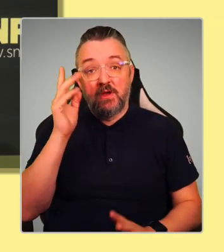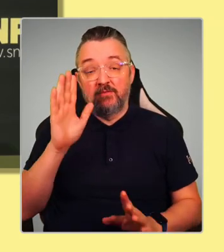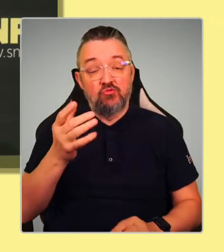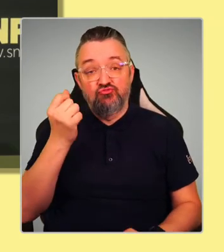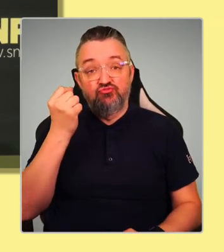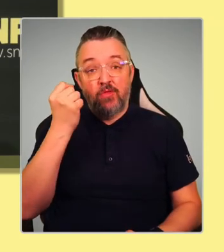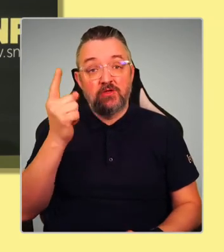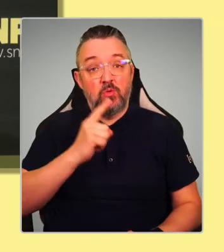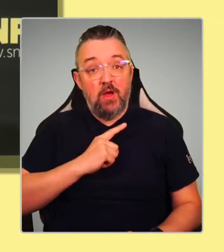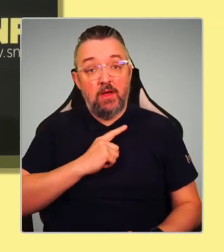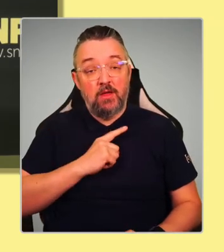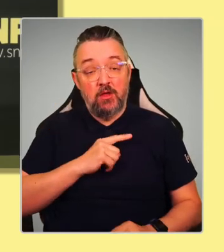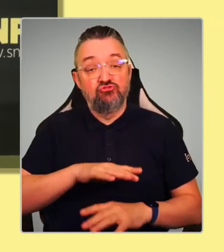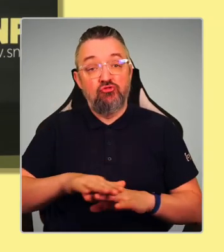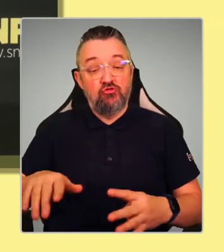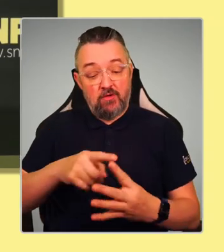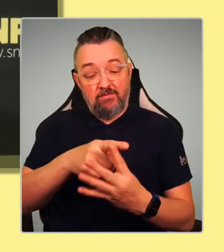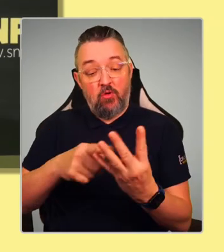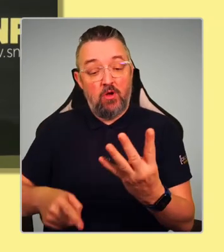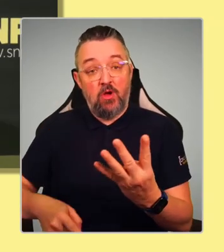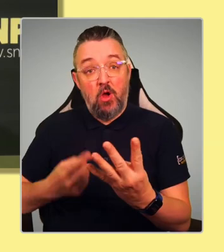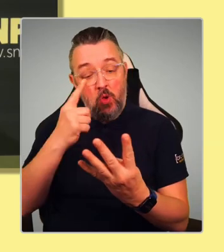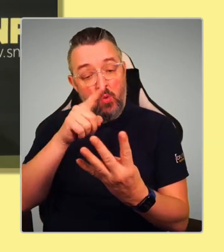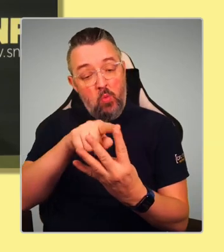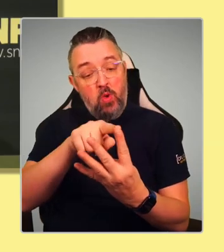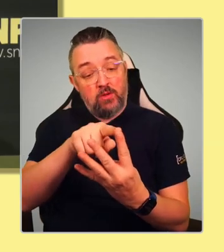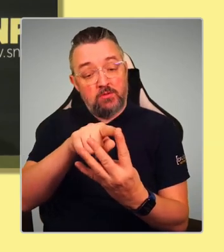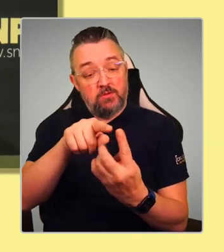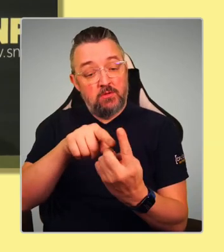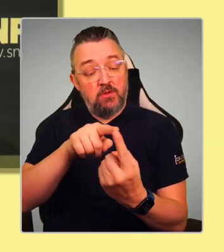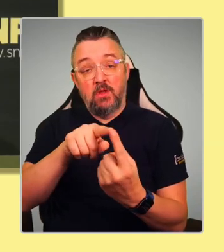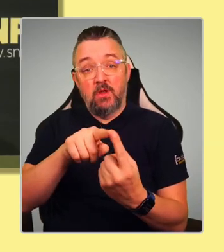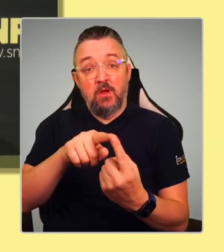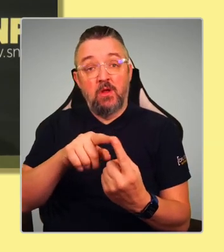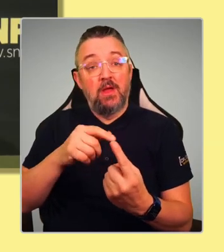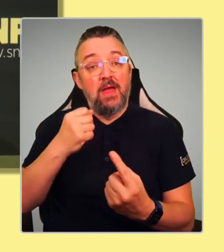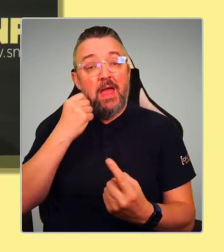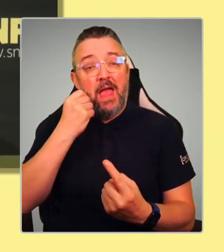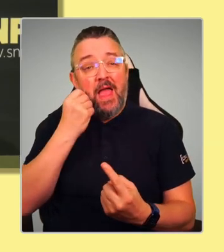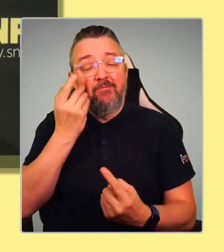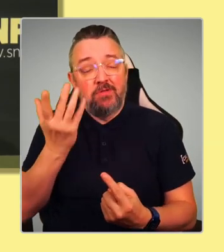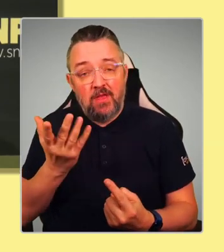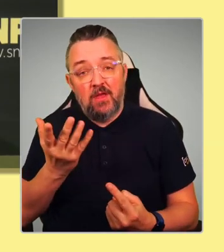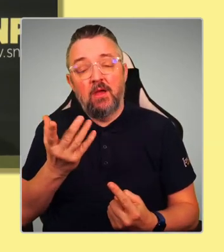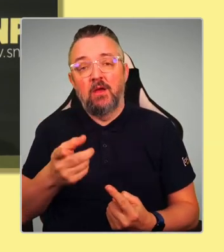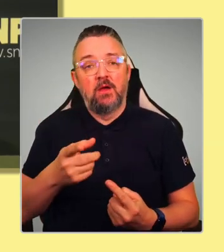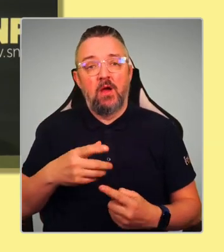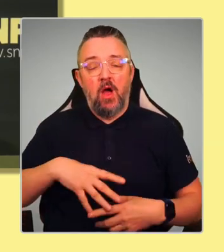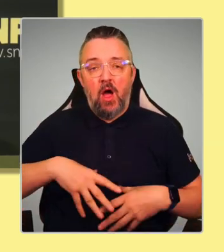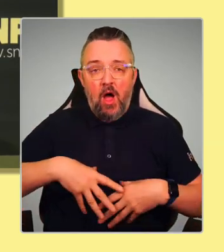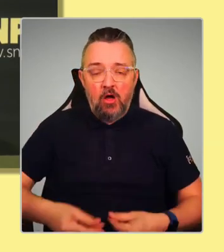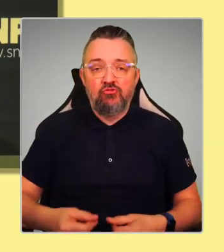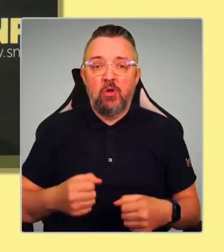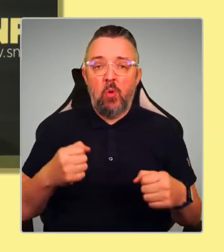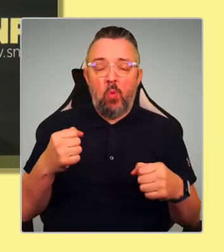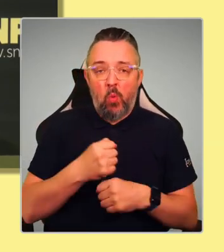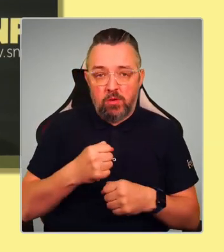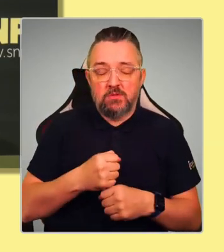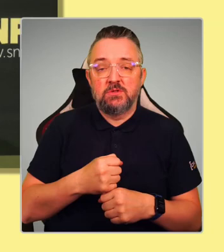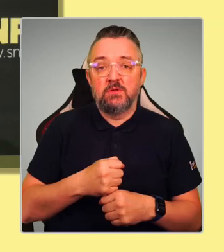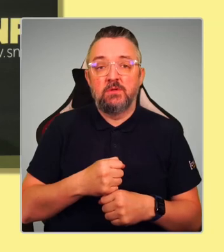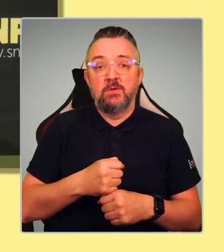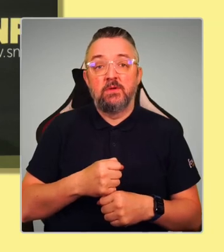are going to bed hungry and cold every night. But in Scotland, the age difference when it comes to life